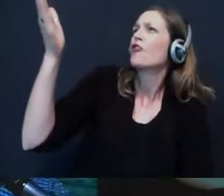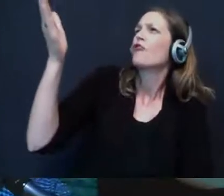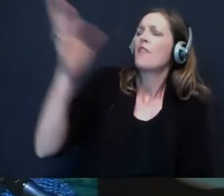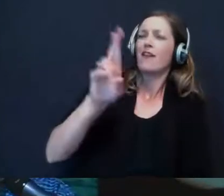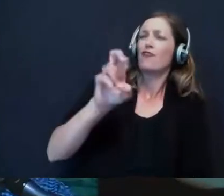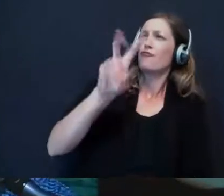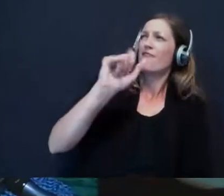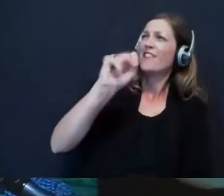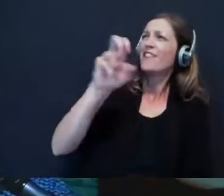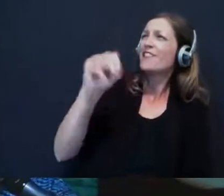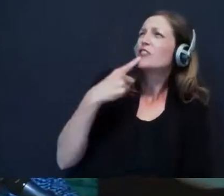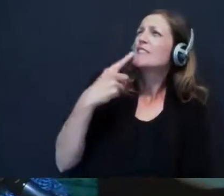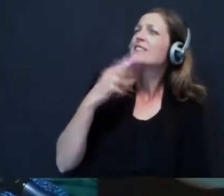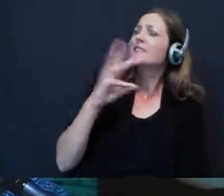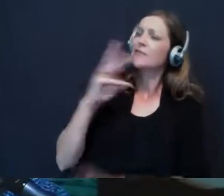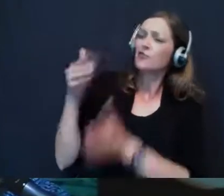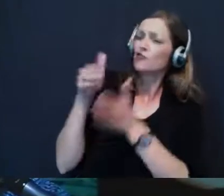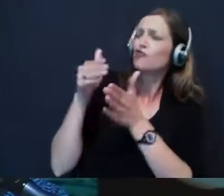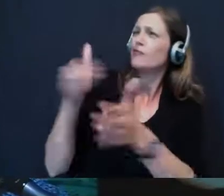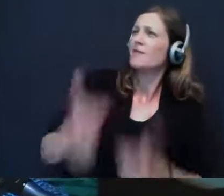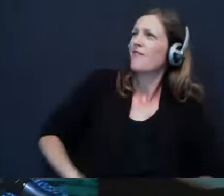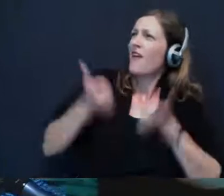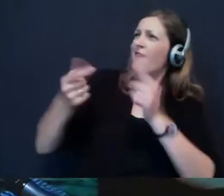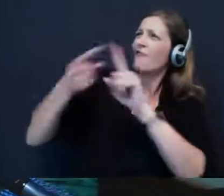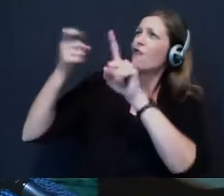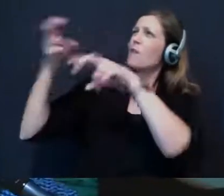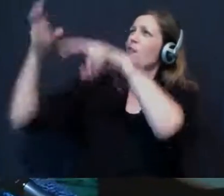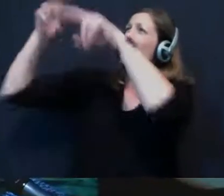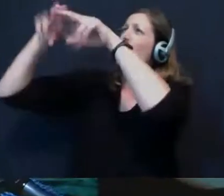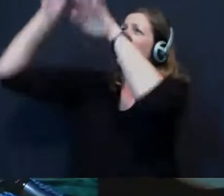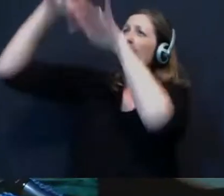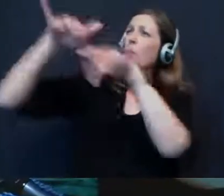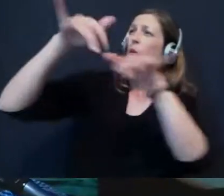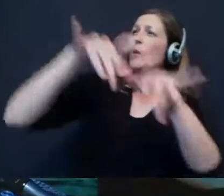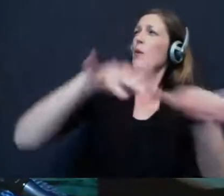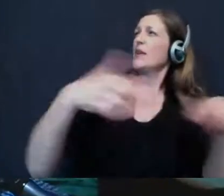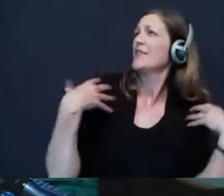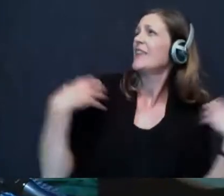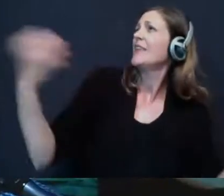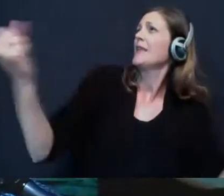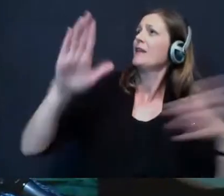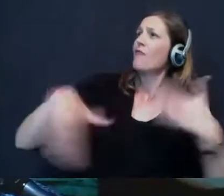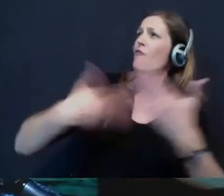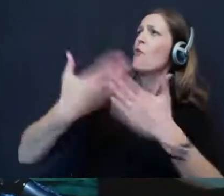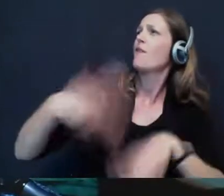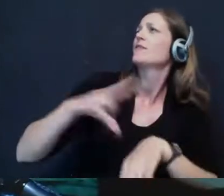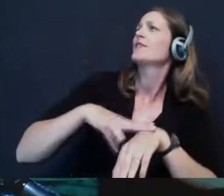of life that come from the throne in the new Jerusalem is the healing of all nations.